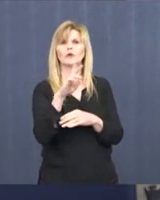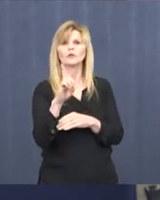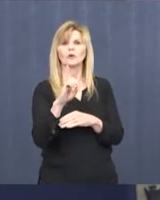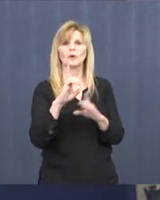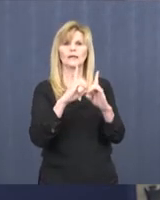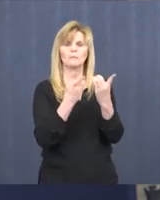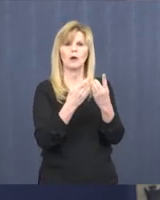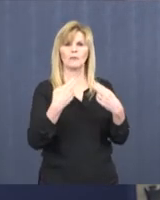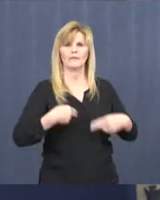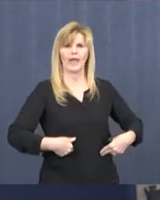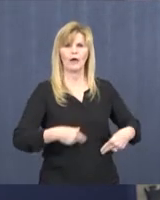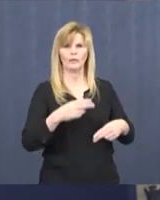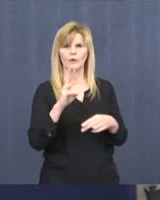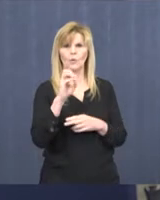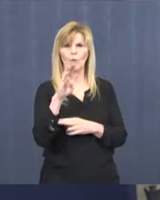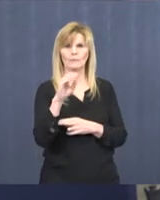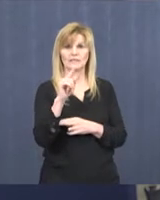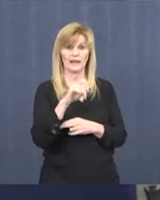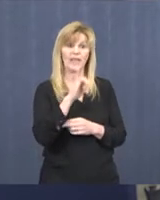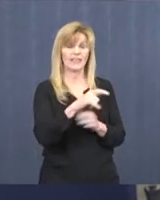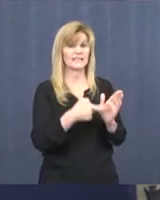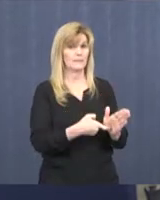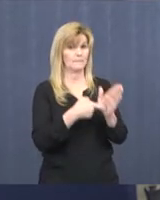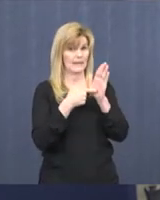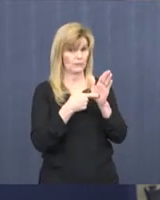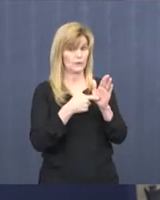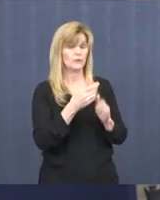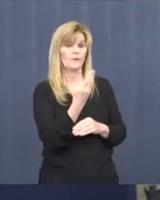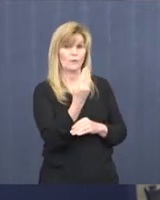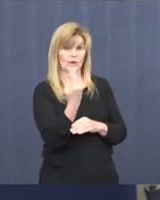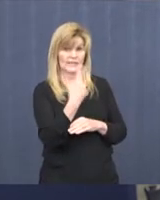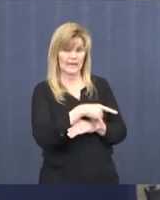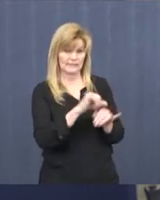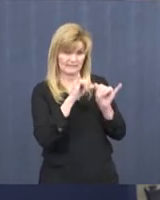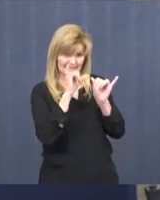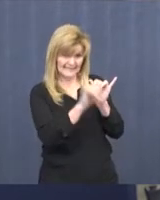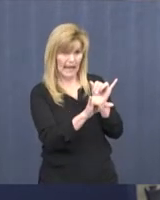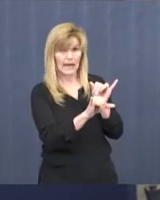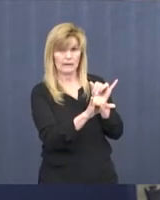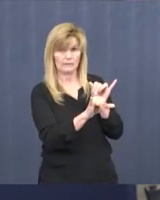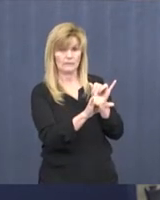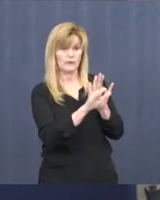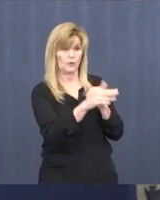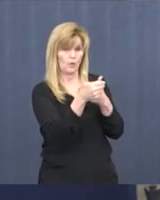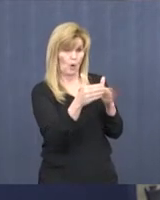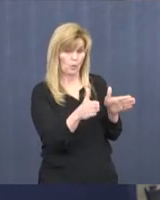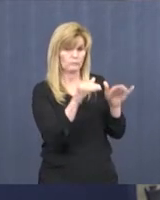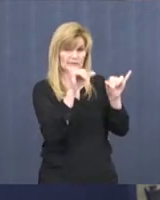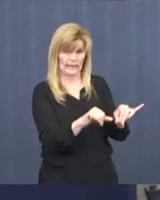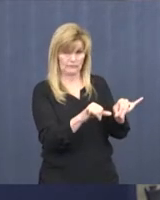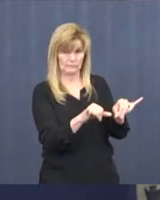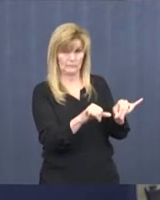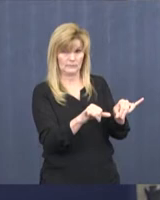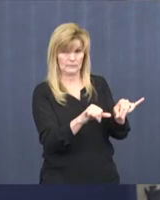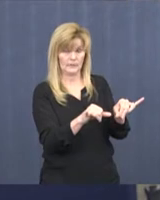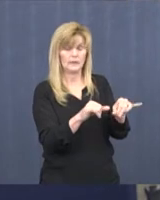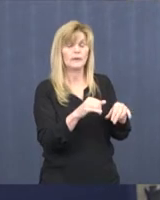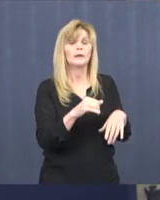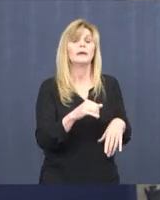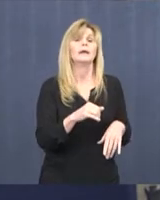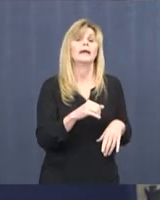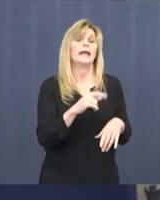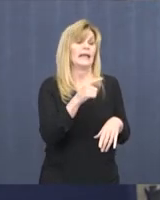website. So that is a mandatory order. For 14 days, they have to quarantine in their home. And there would be then